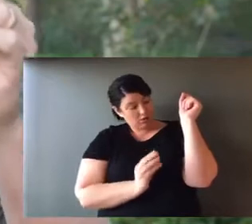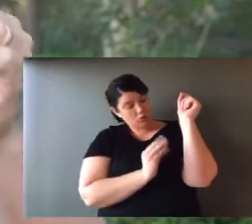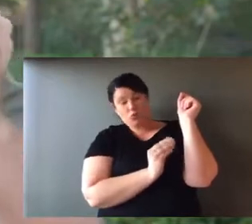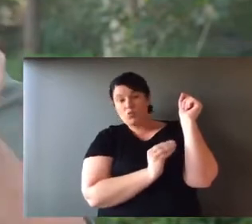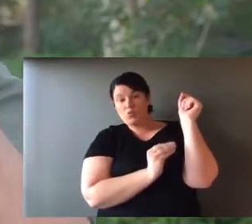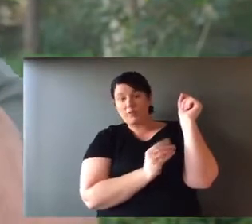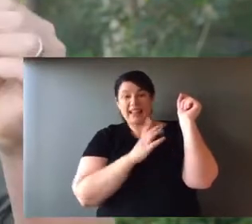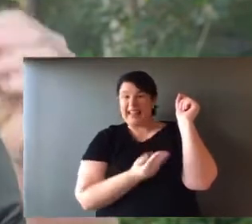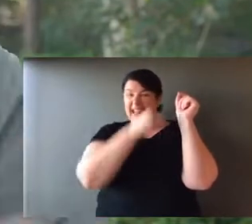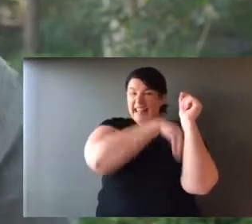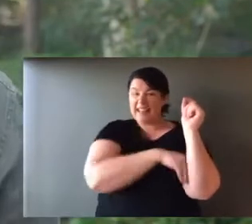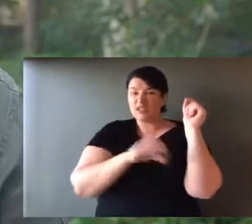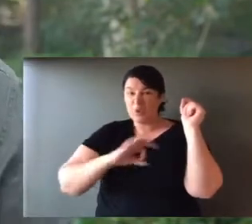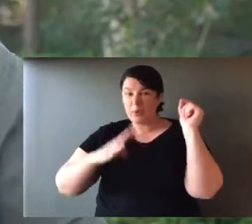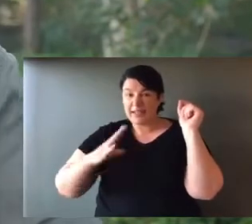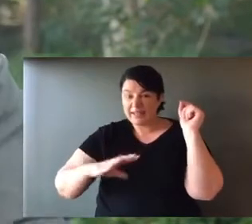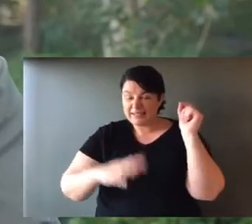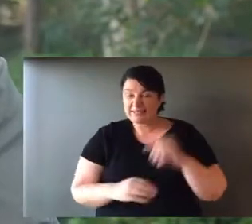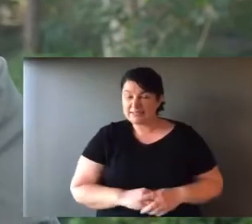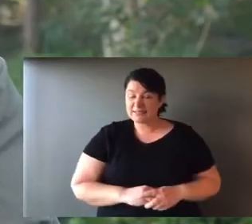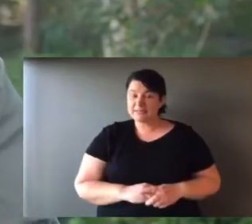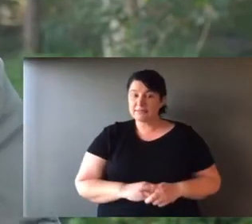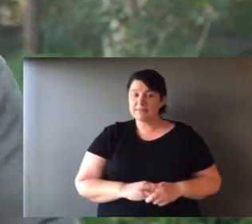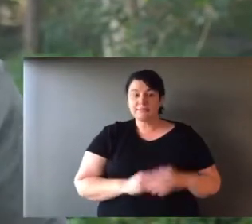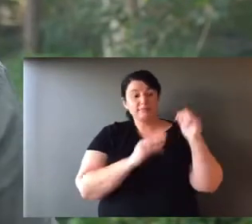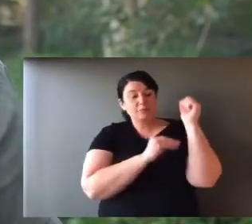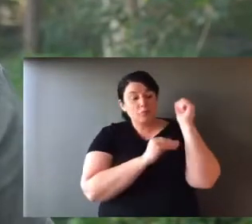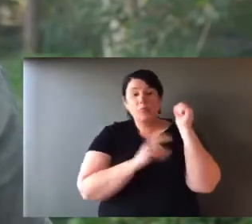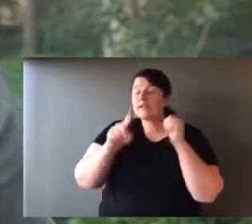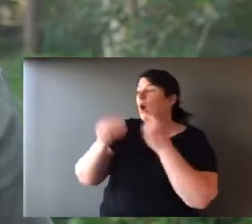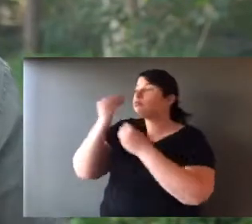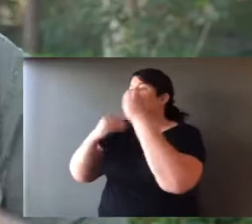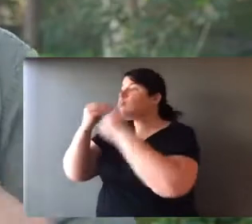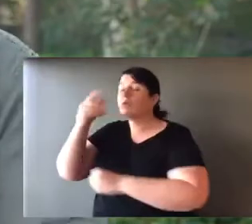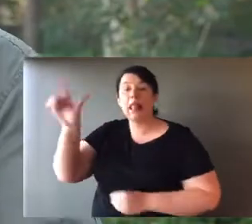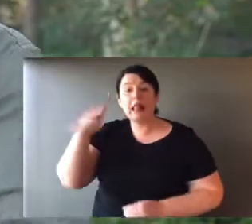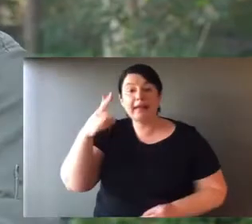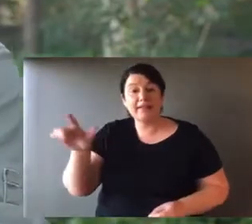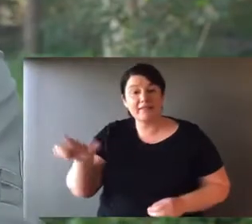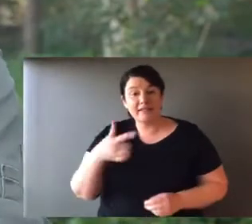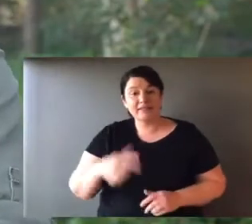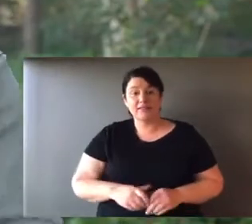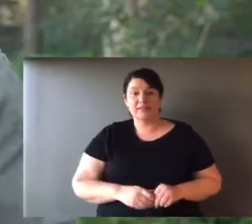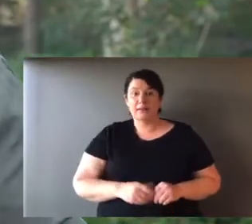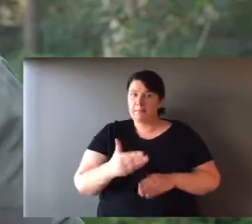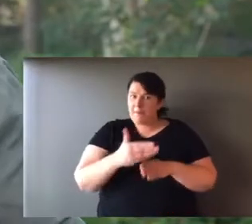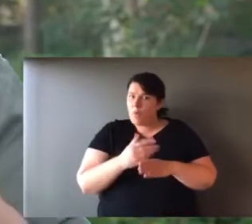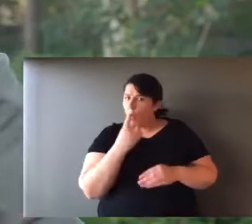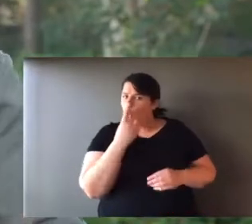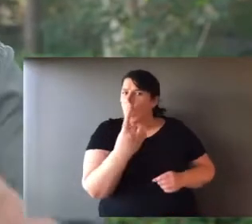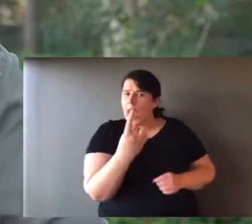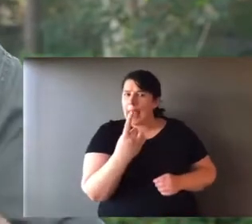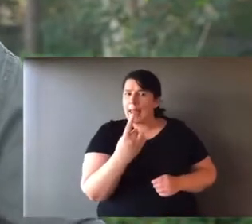stretched and used and elongated. It hangs outside of the pouch. And so the joey drinks milk. And it starts to eat leaves. Now